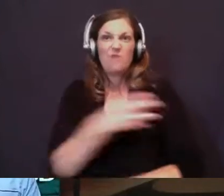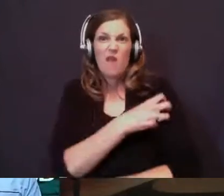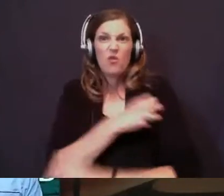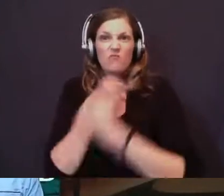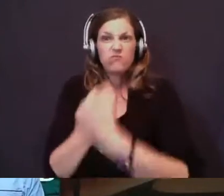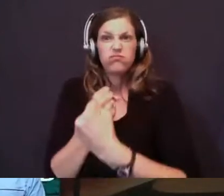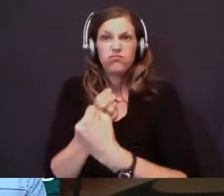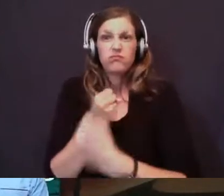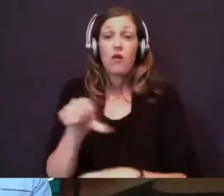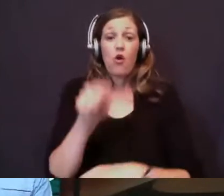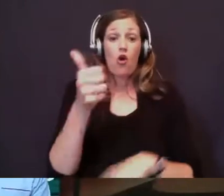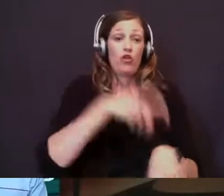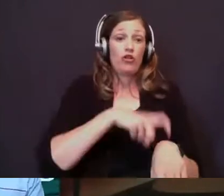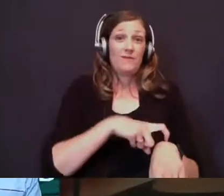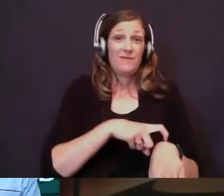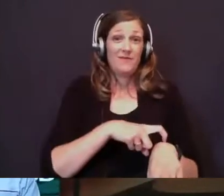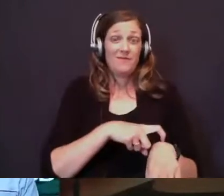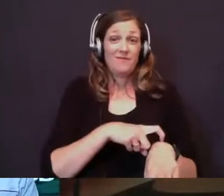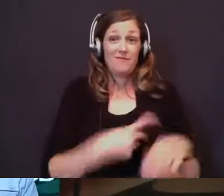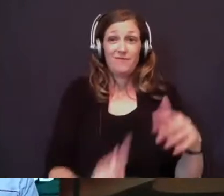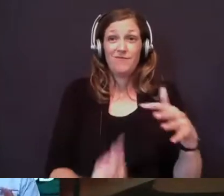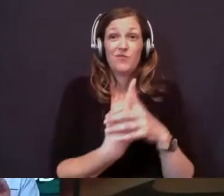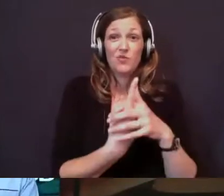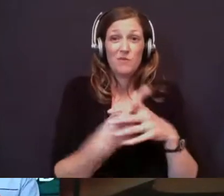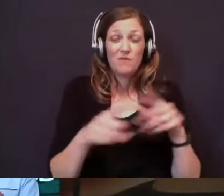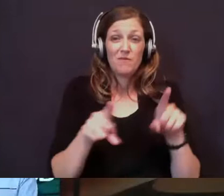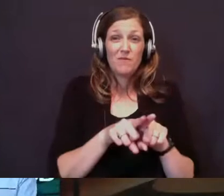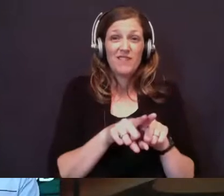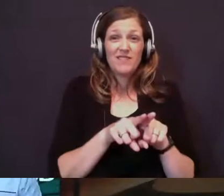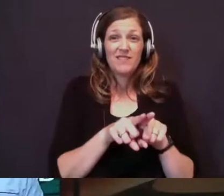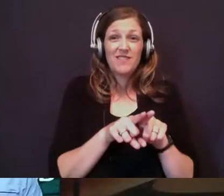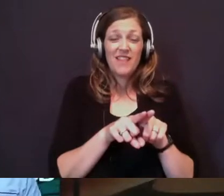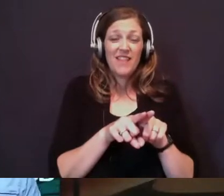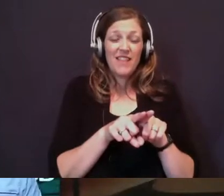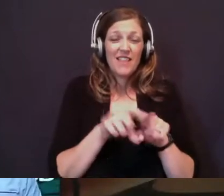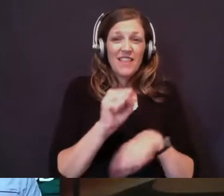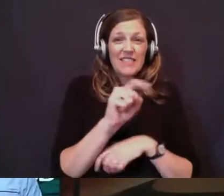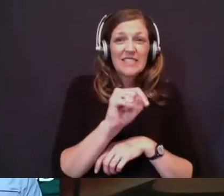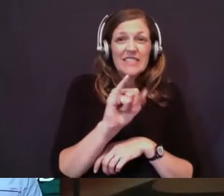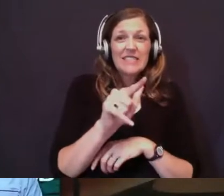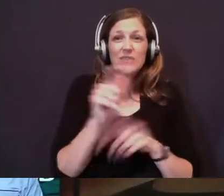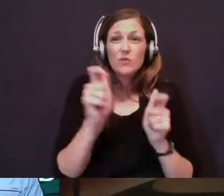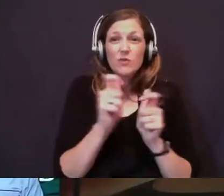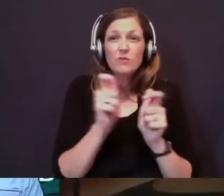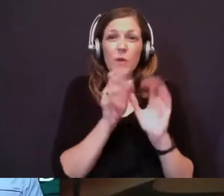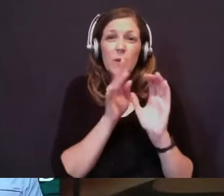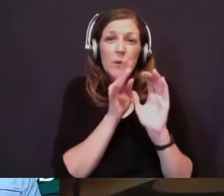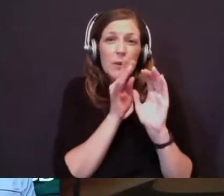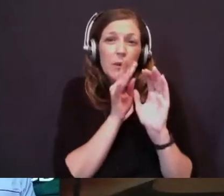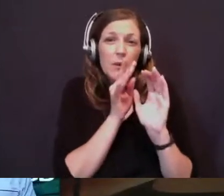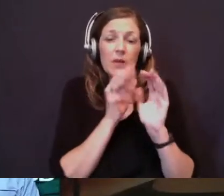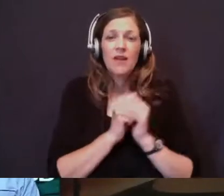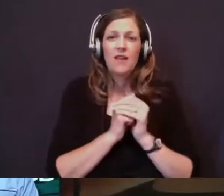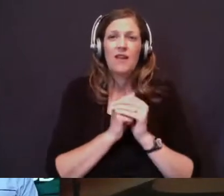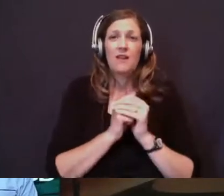Other times he comes in that still, small whisper. But that